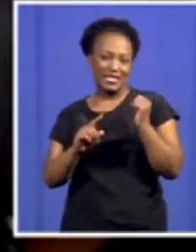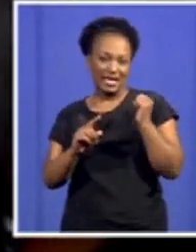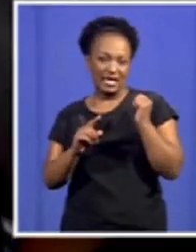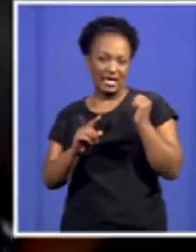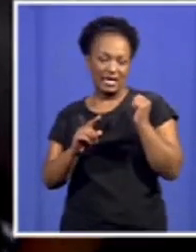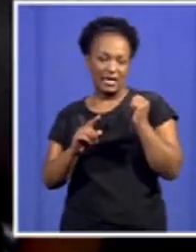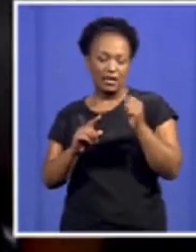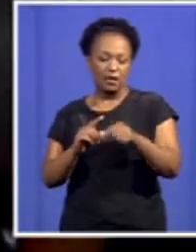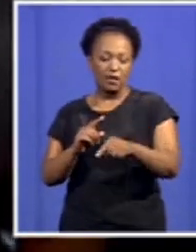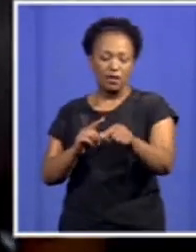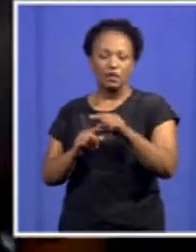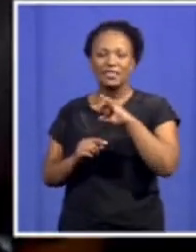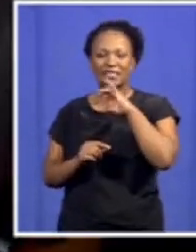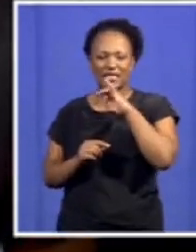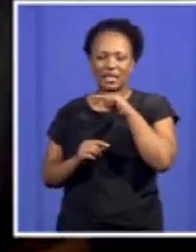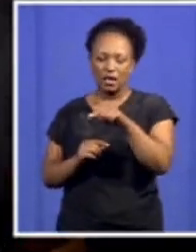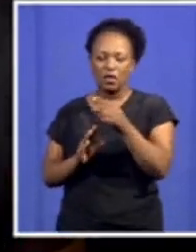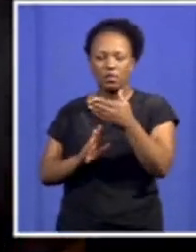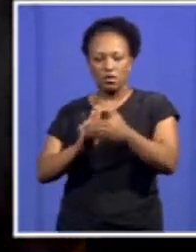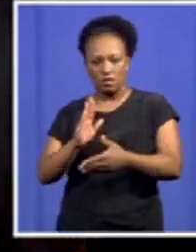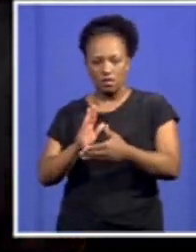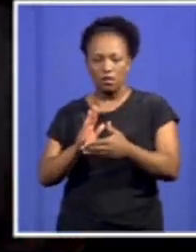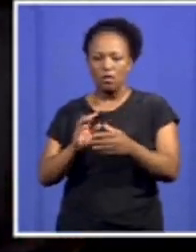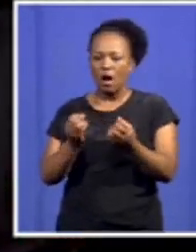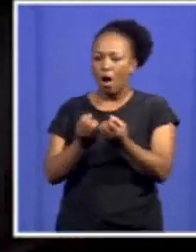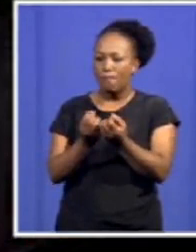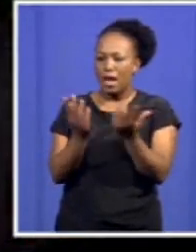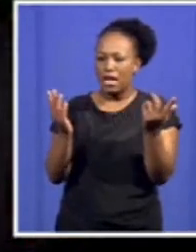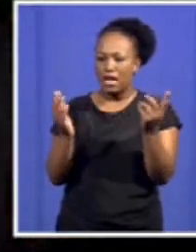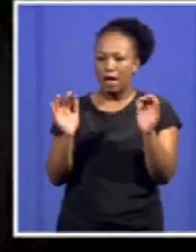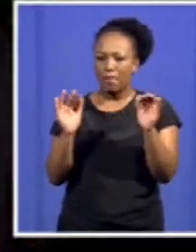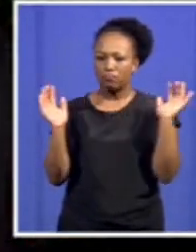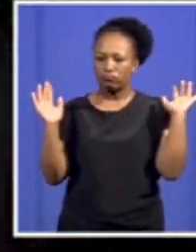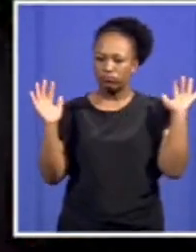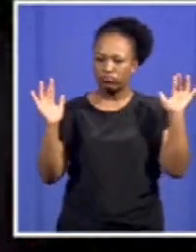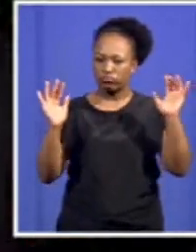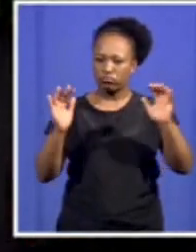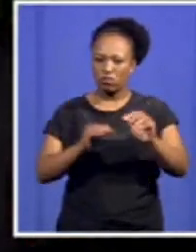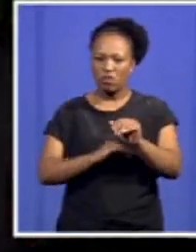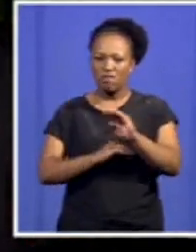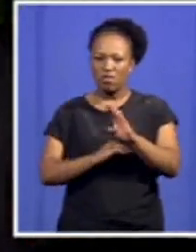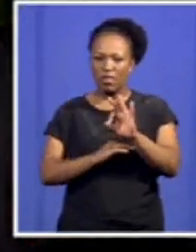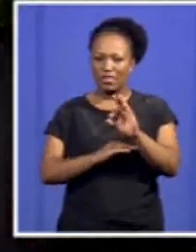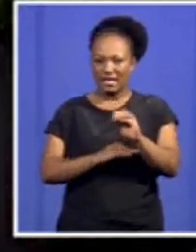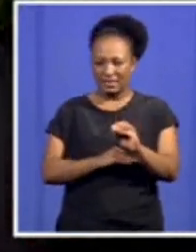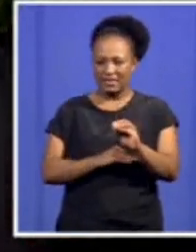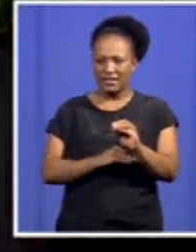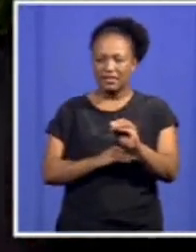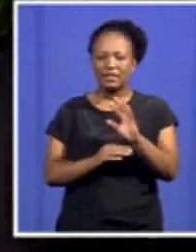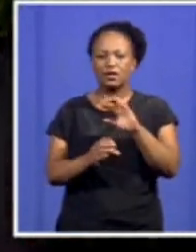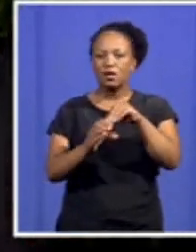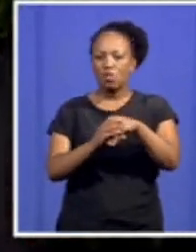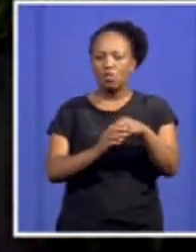all in all, it's 430. In that delegation, it includes branch, provincial and